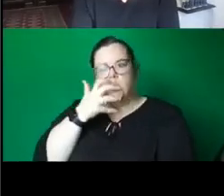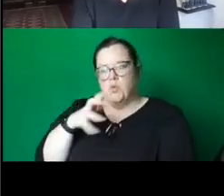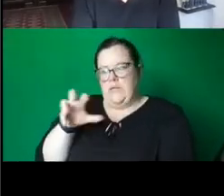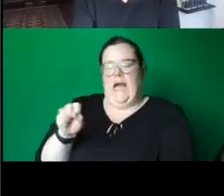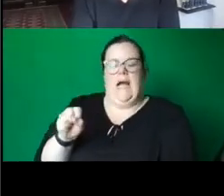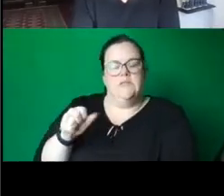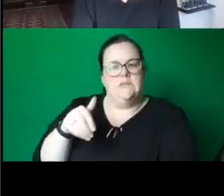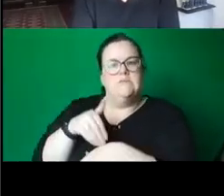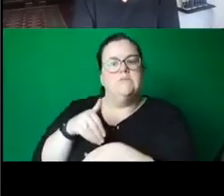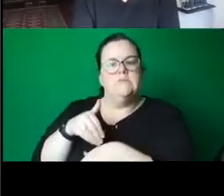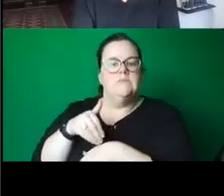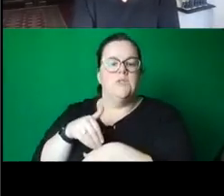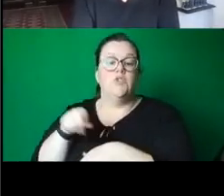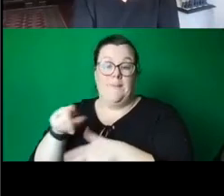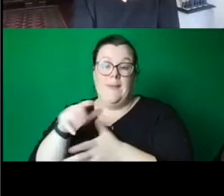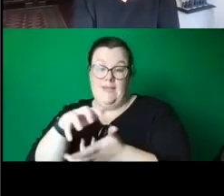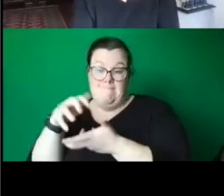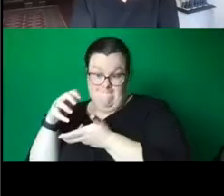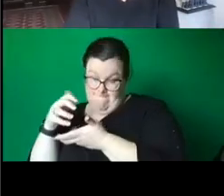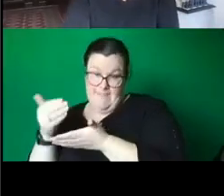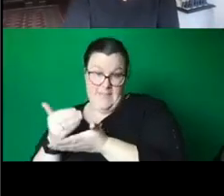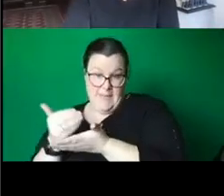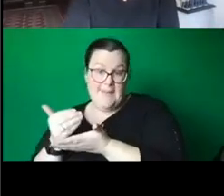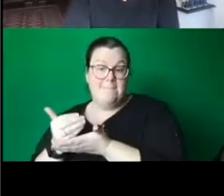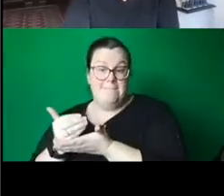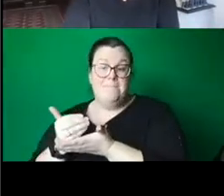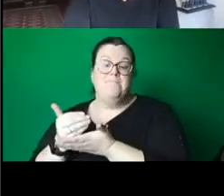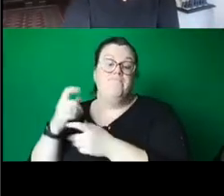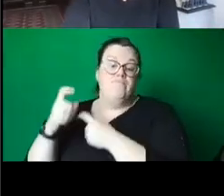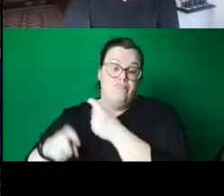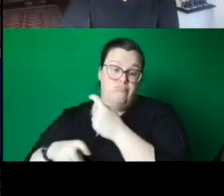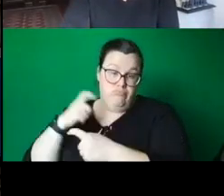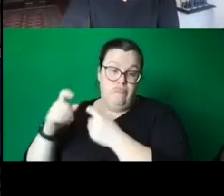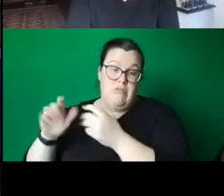would let him stand in the same place where Alexander the second was dismantled.